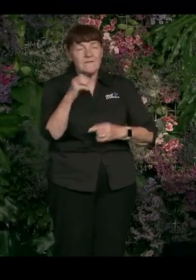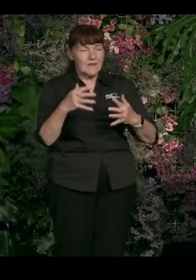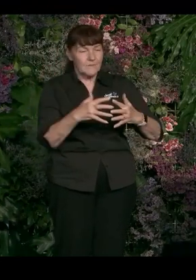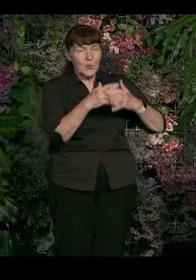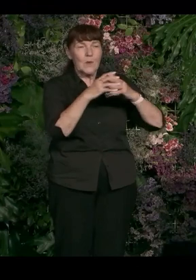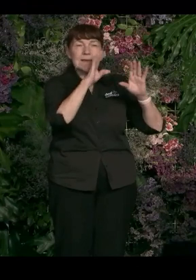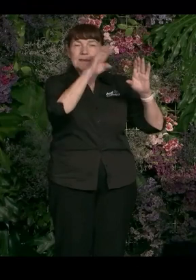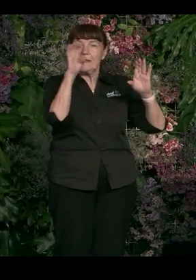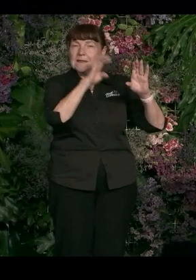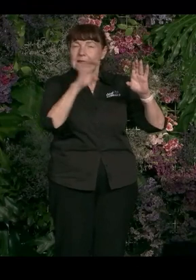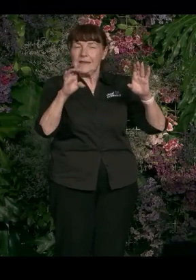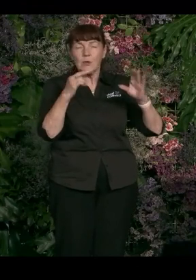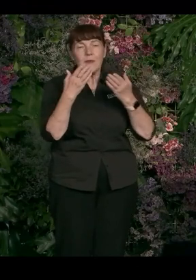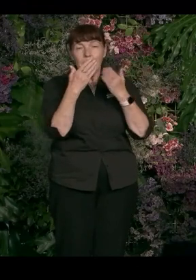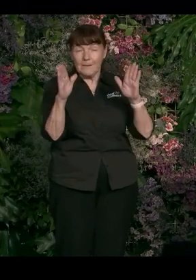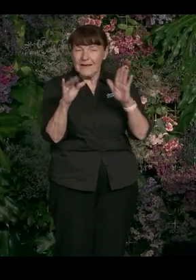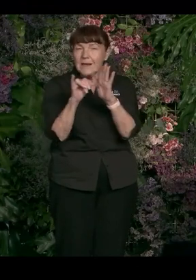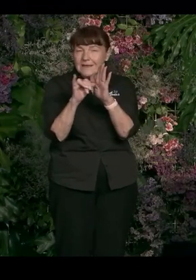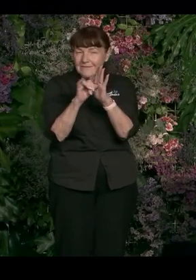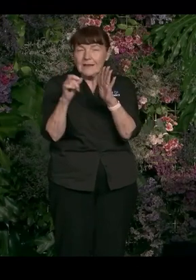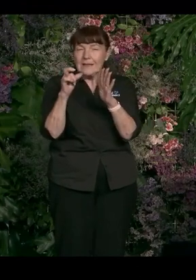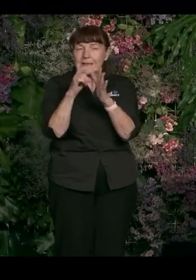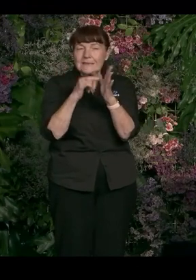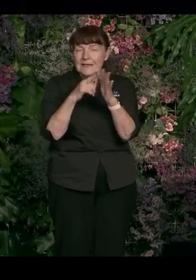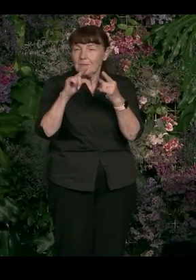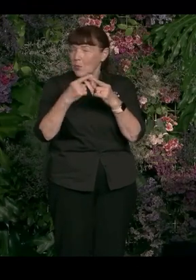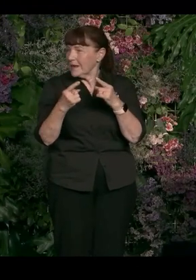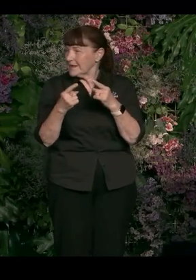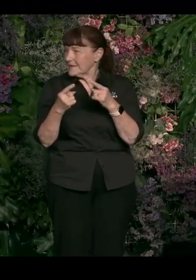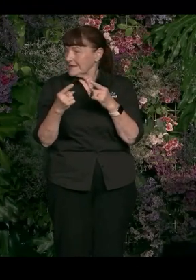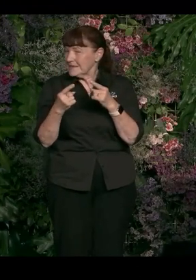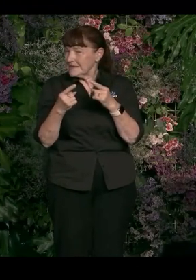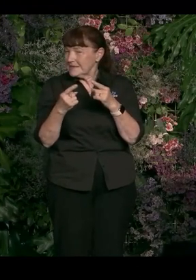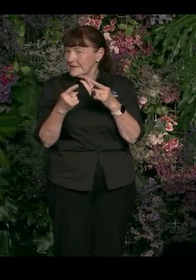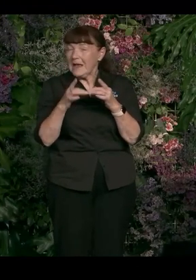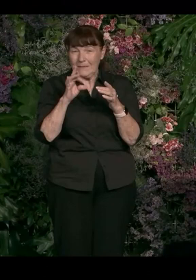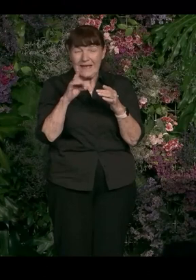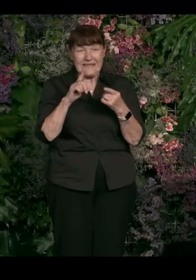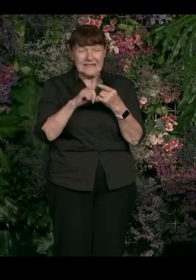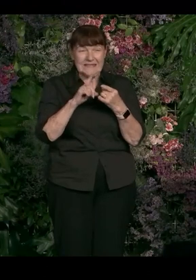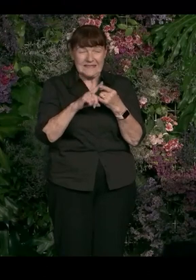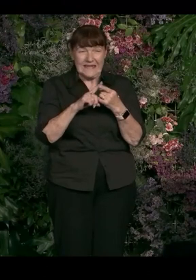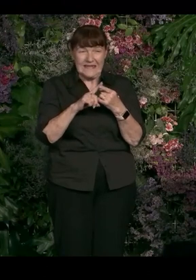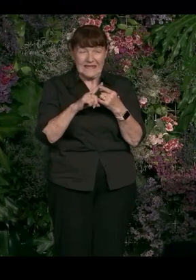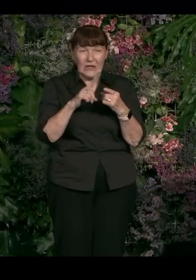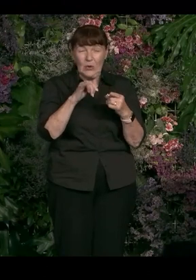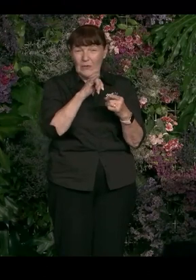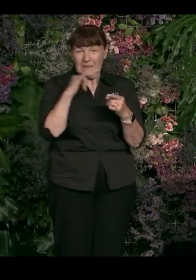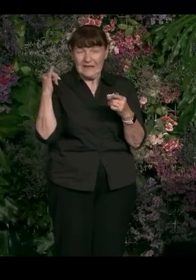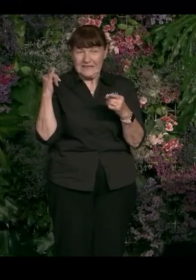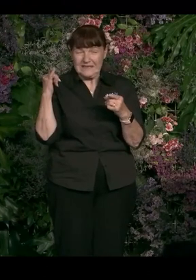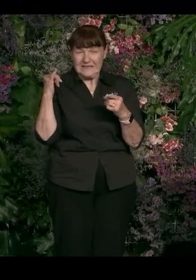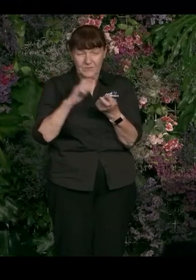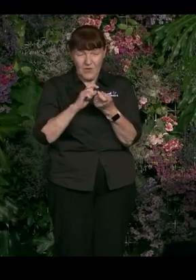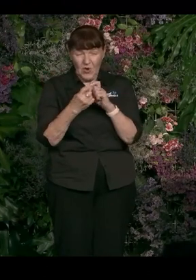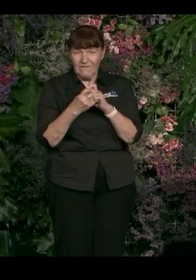publicly identifiable data points. HIV is still criminalized in 31 states in the United States. Conversion therapy is still legal